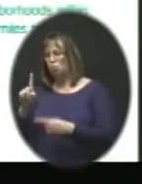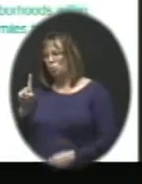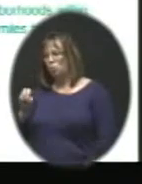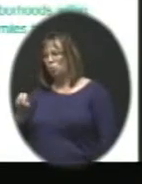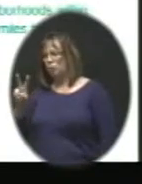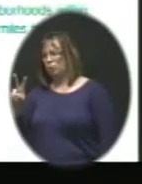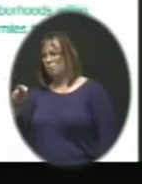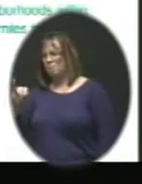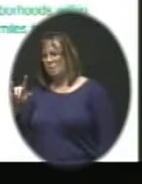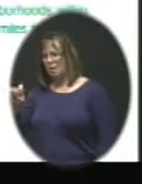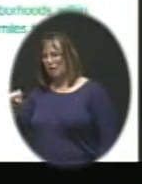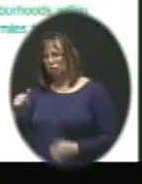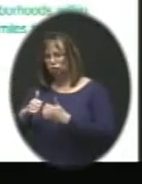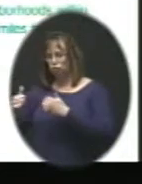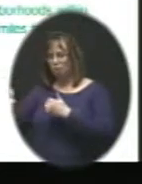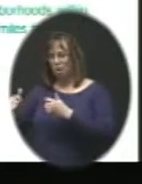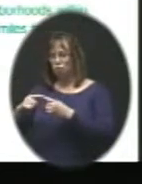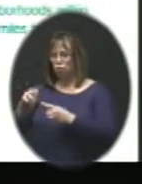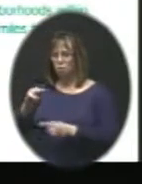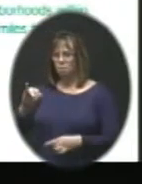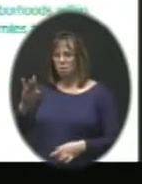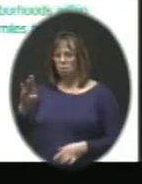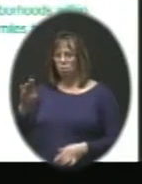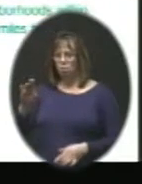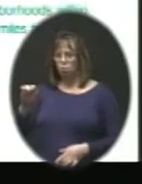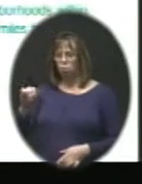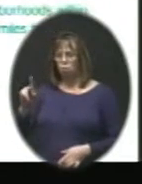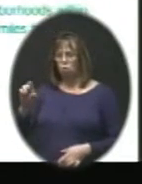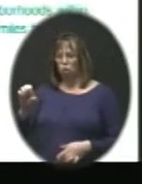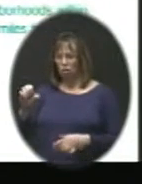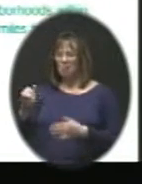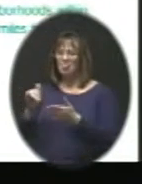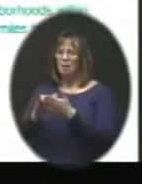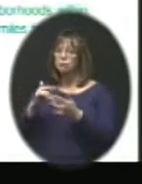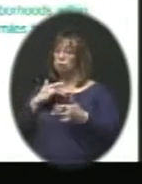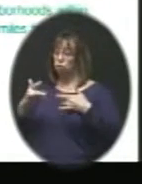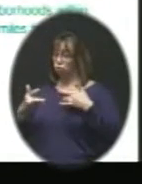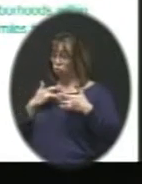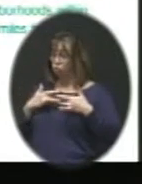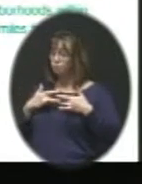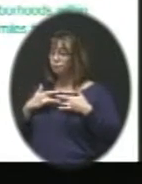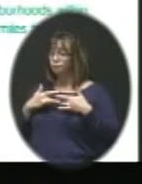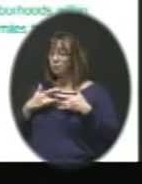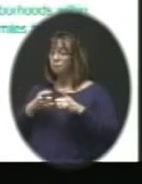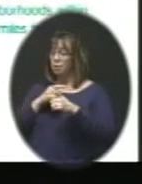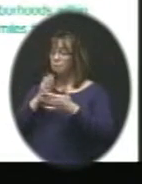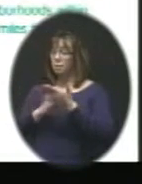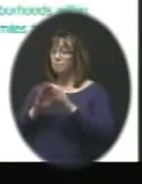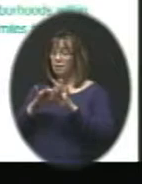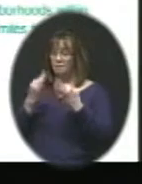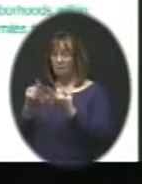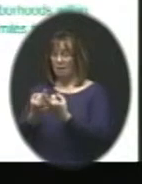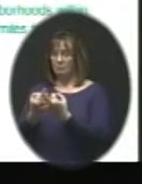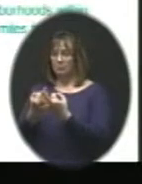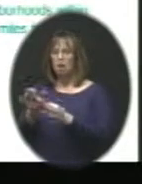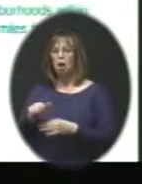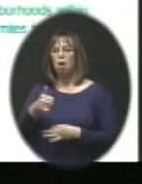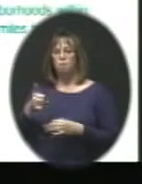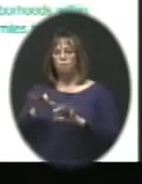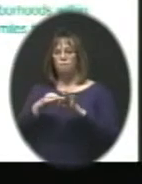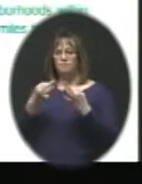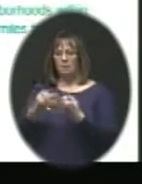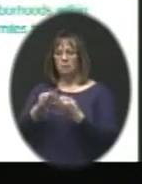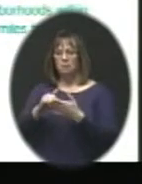miles to Millbrook. And again, that was a concern raised from some families and other families